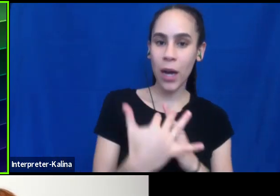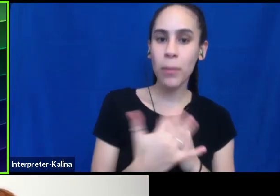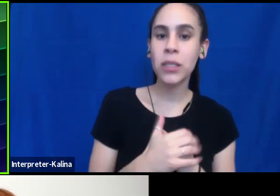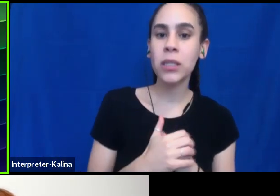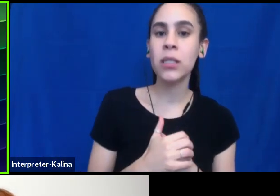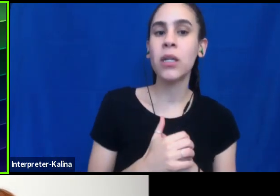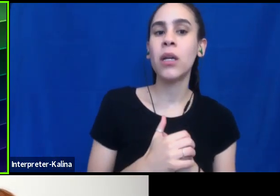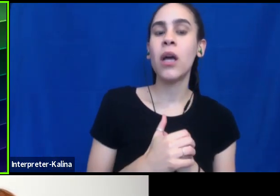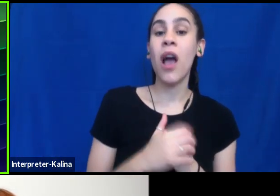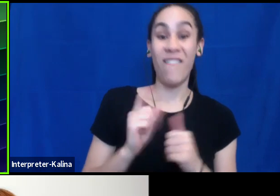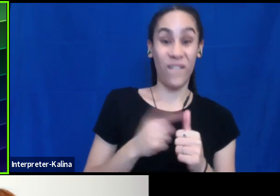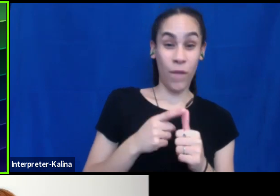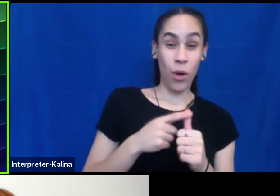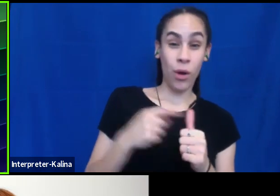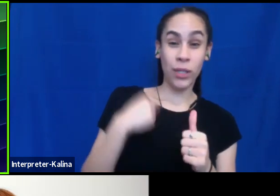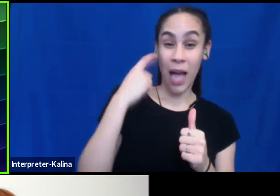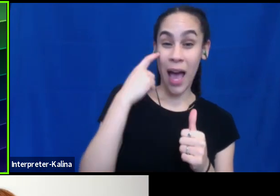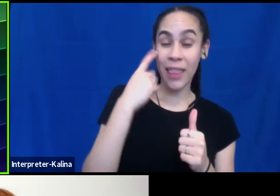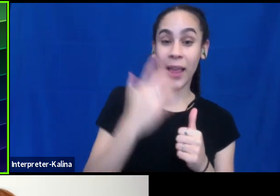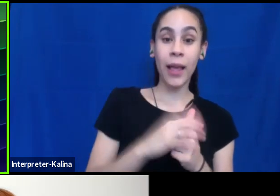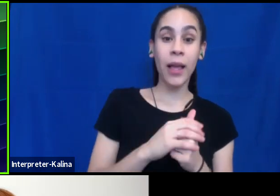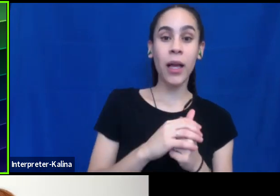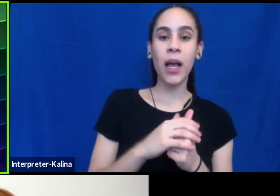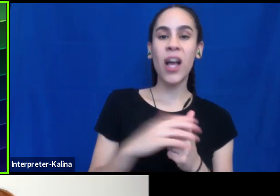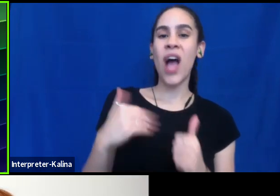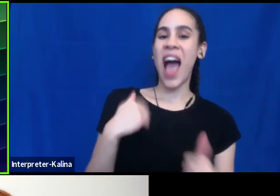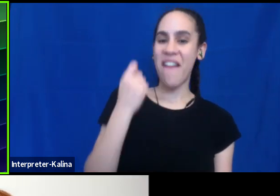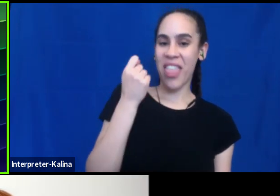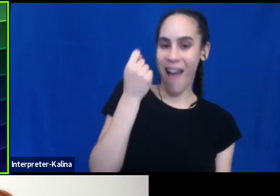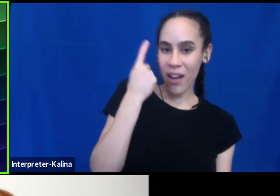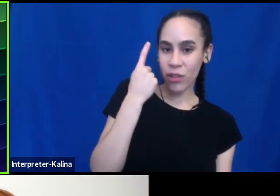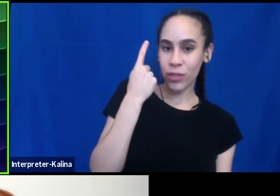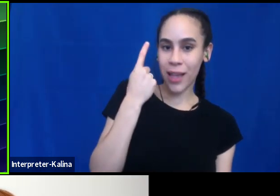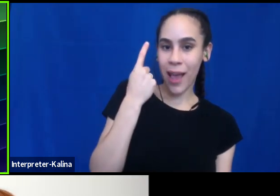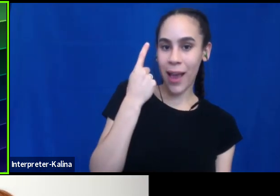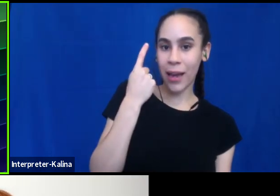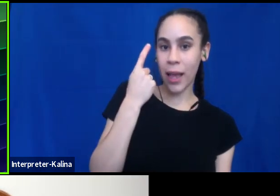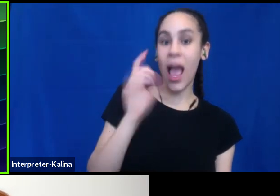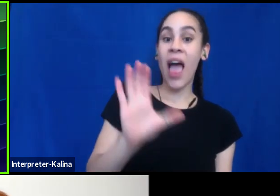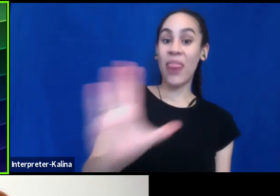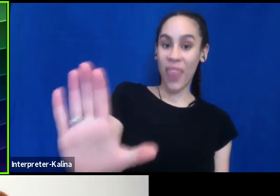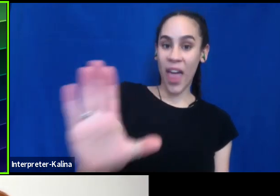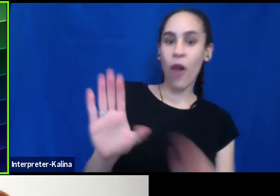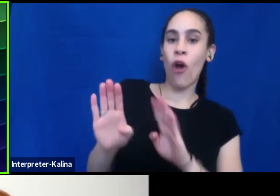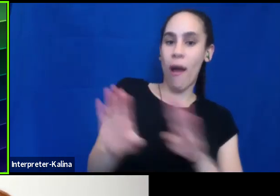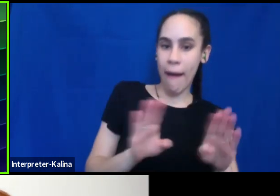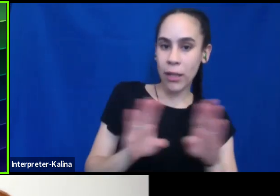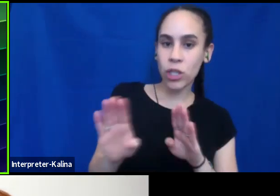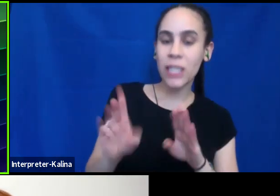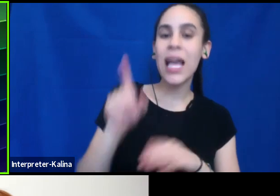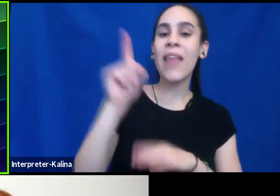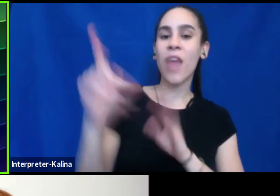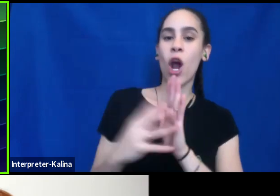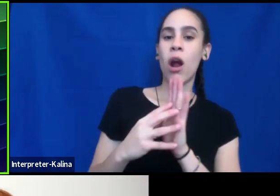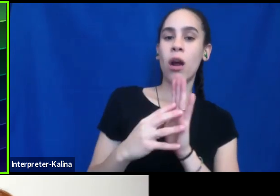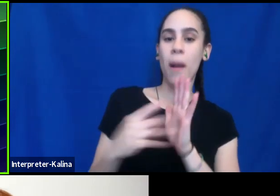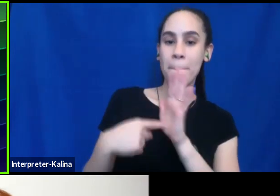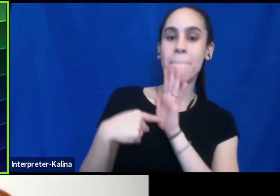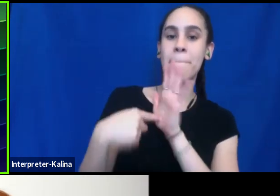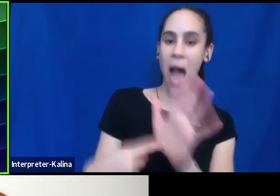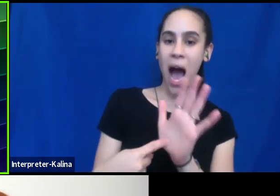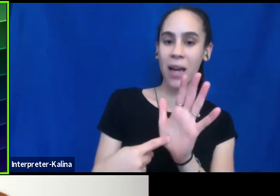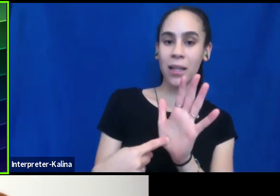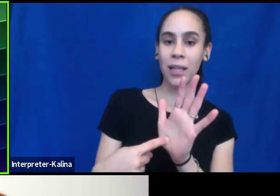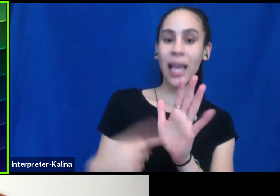first of all, I think just having the, the understanding that their actions, their, their modeling inclusive actions really